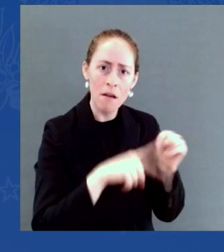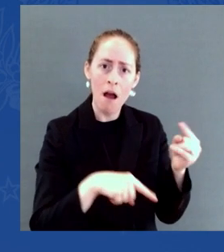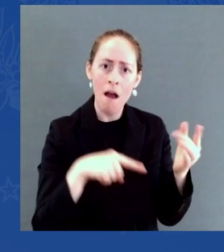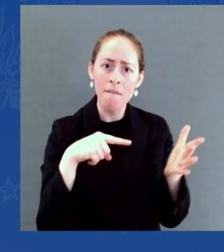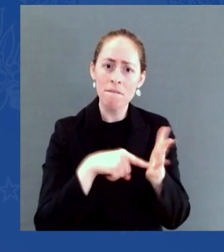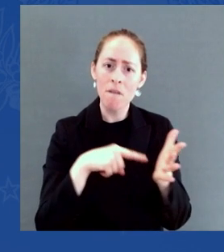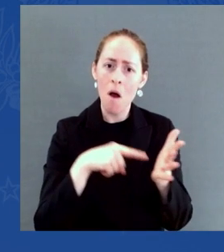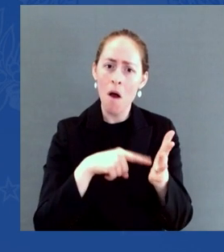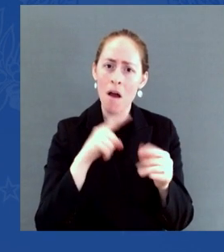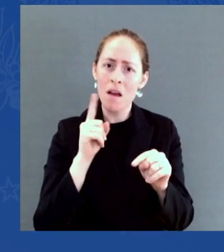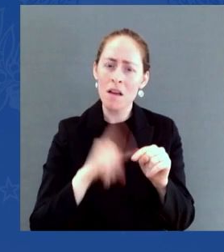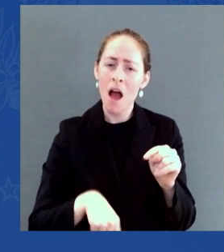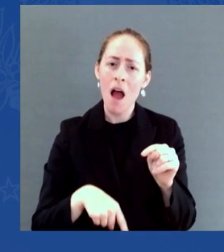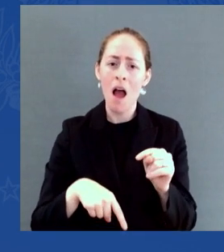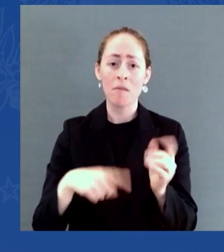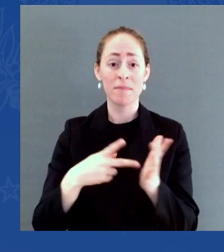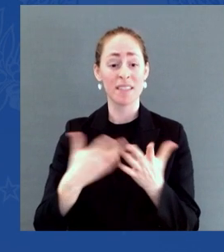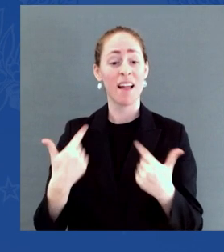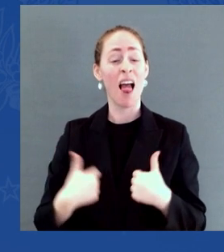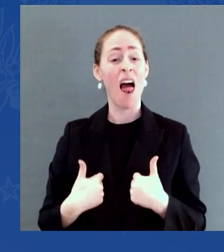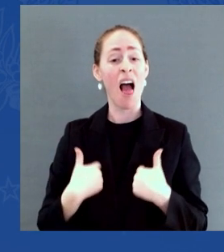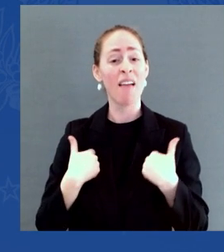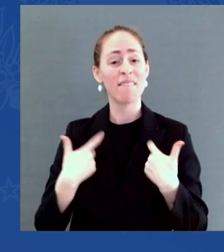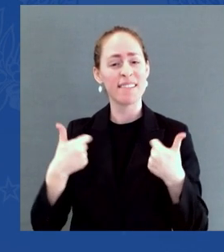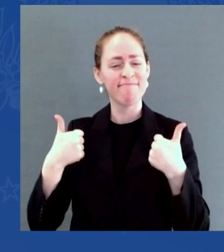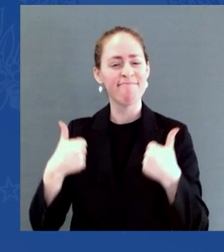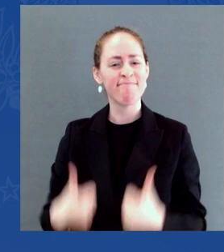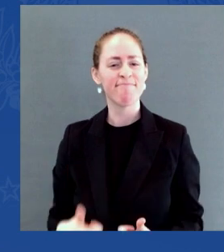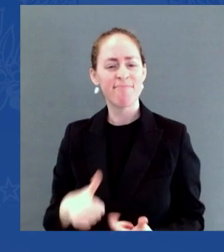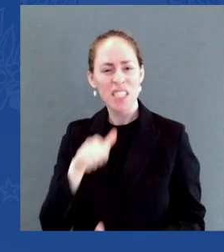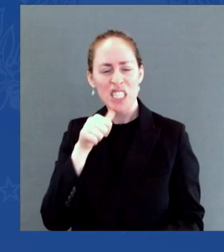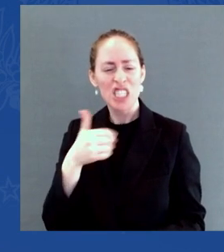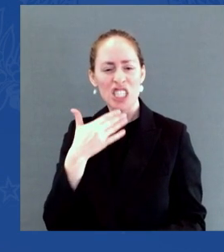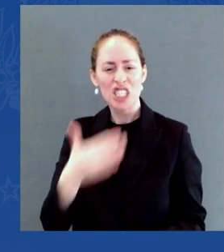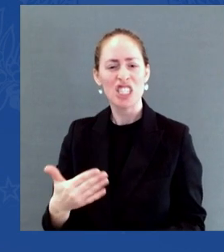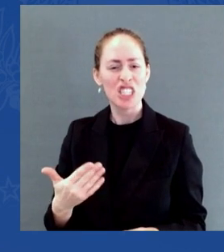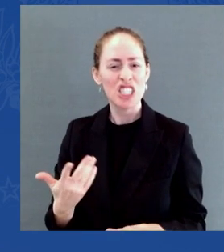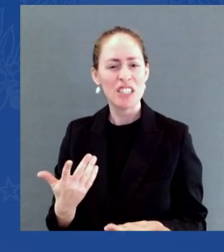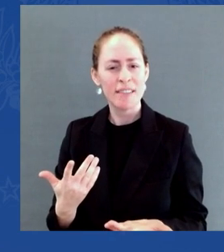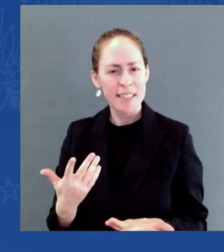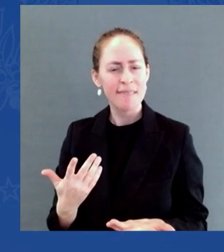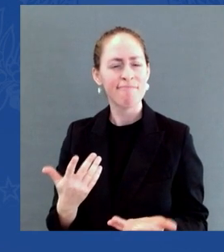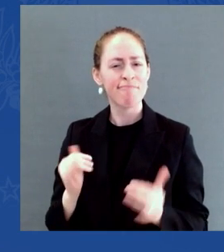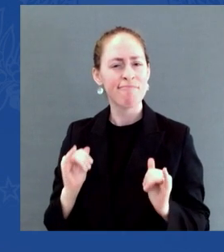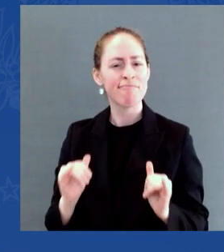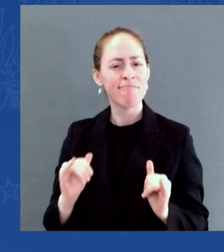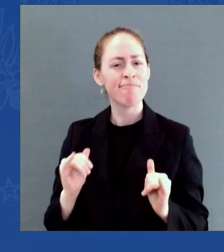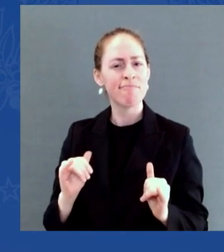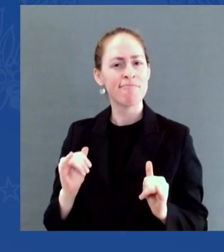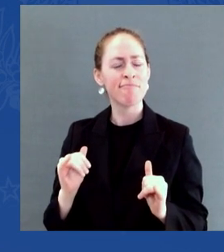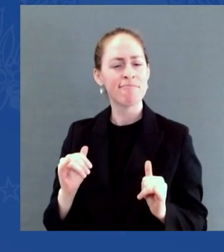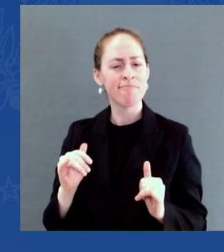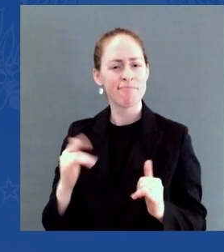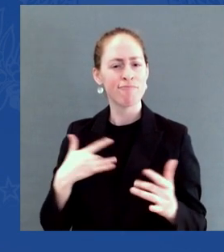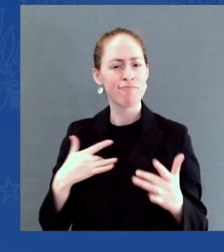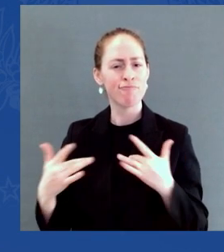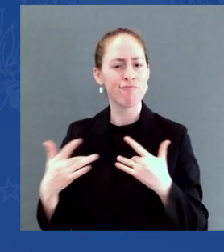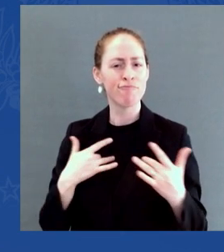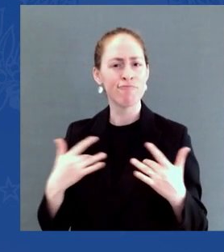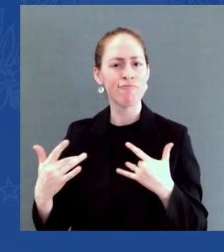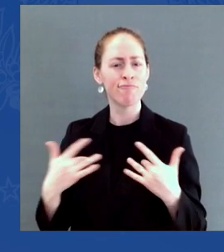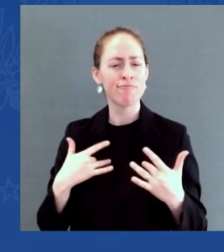is a way to lower some of the most difficult costs families have to pay every month by asking big corporations,